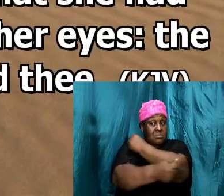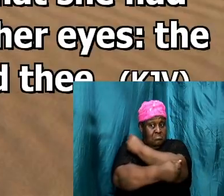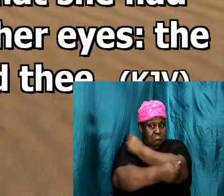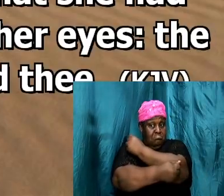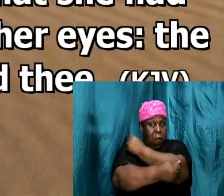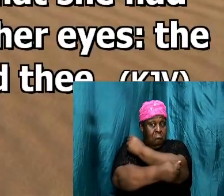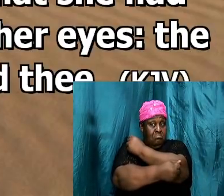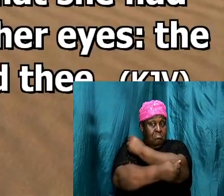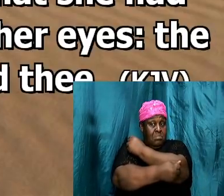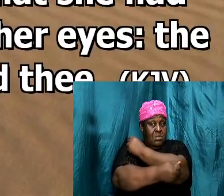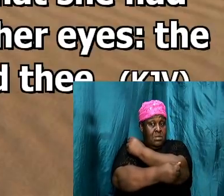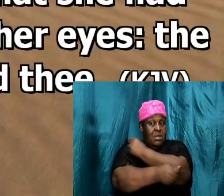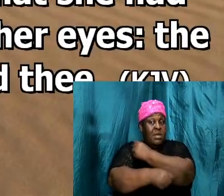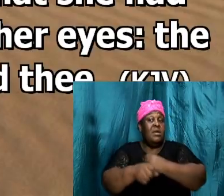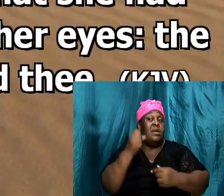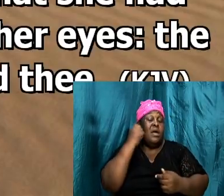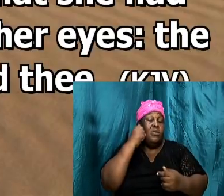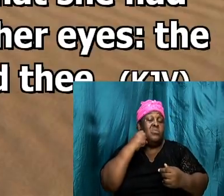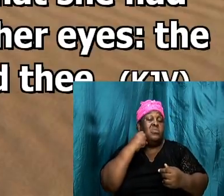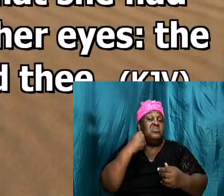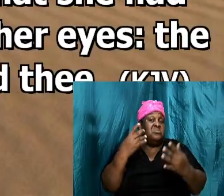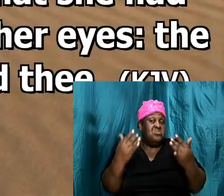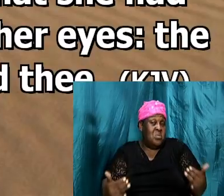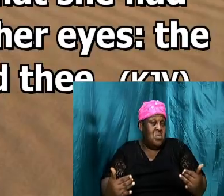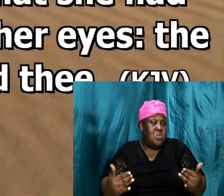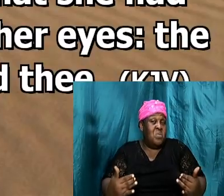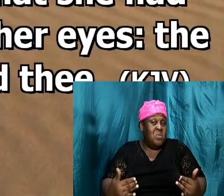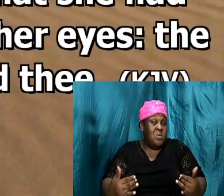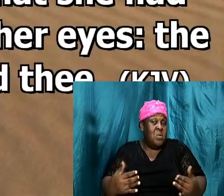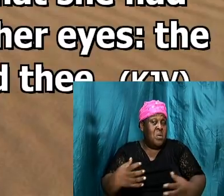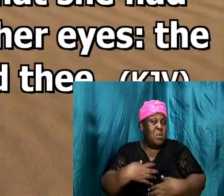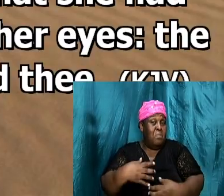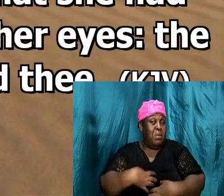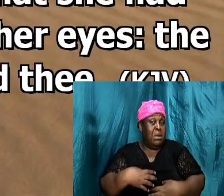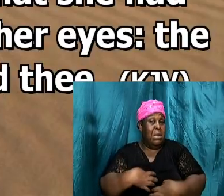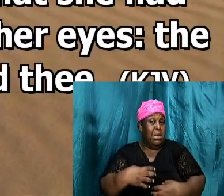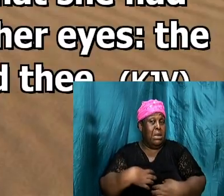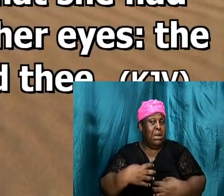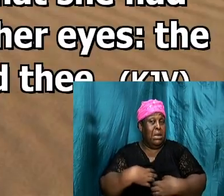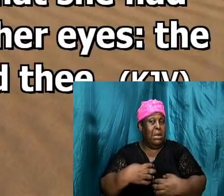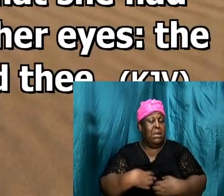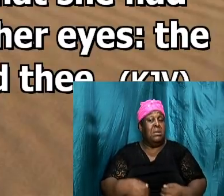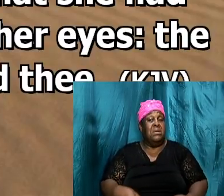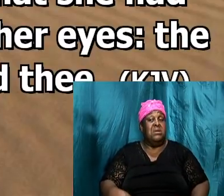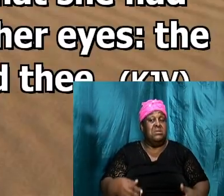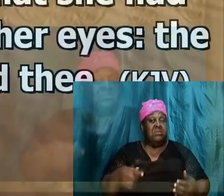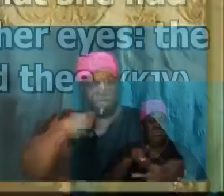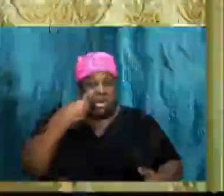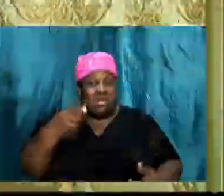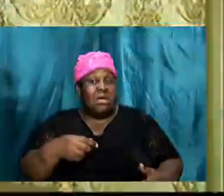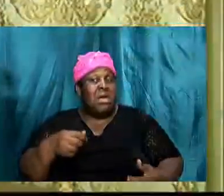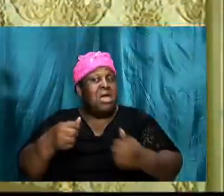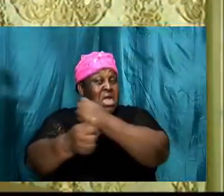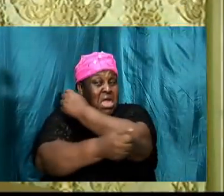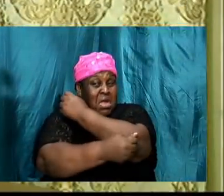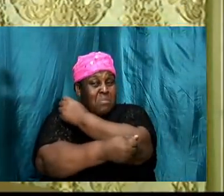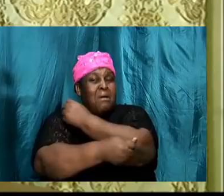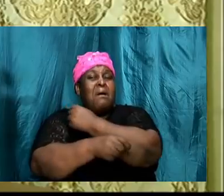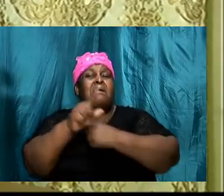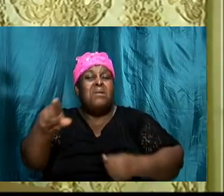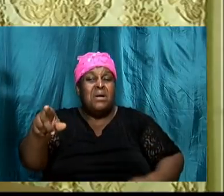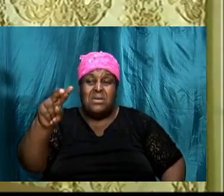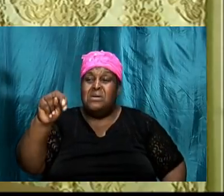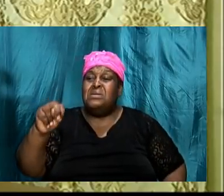Sarah was complaining that Abraham you need to do something because it not